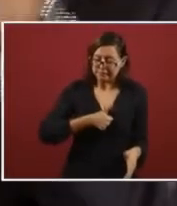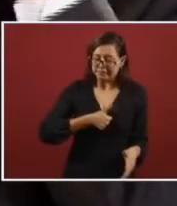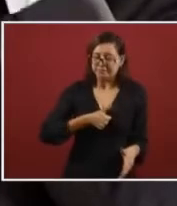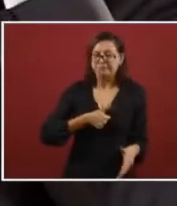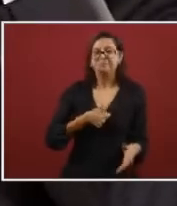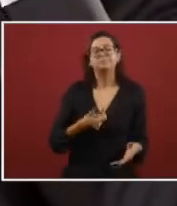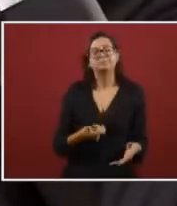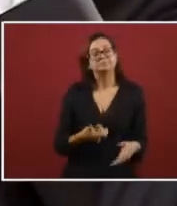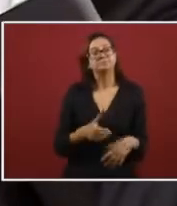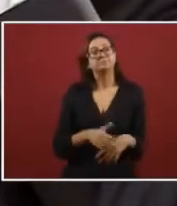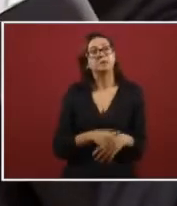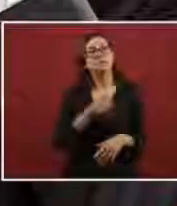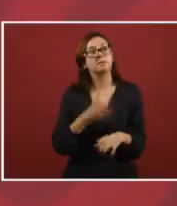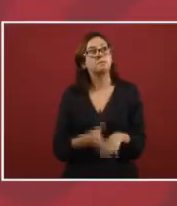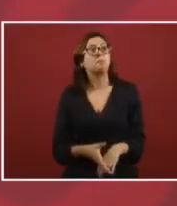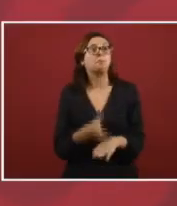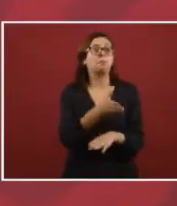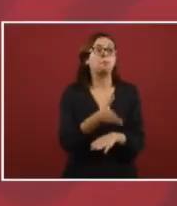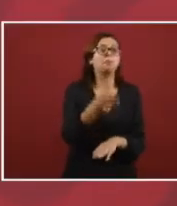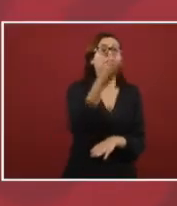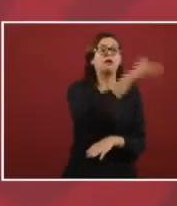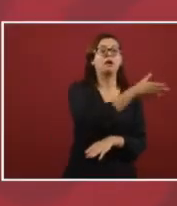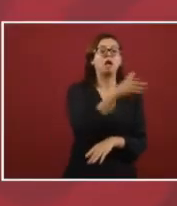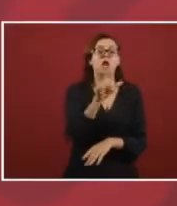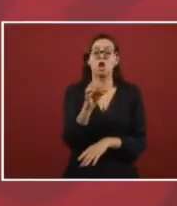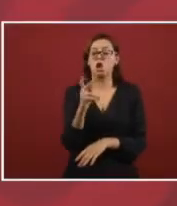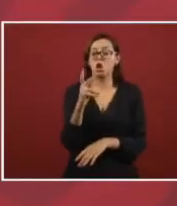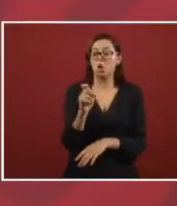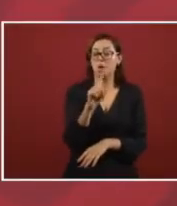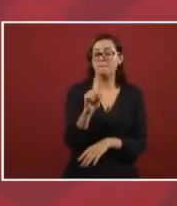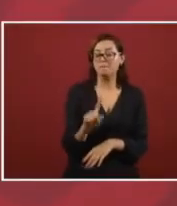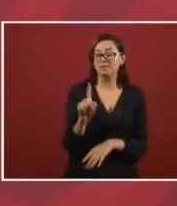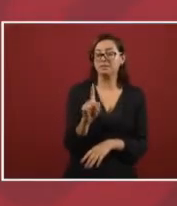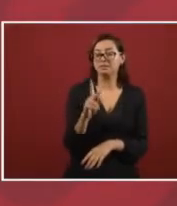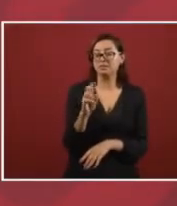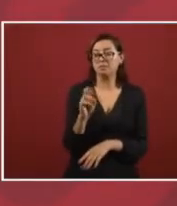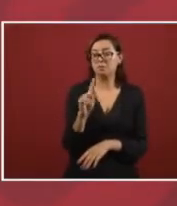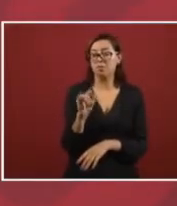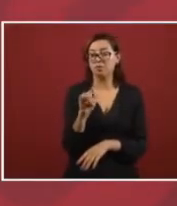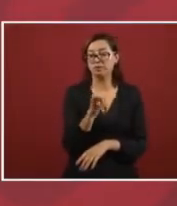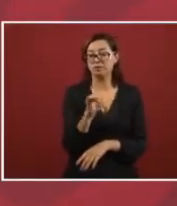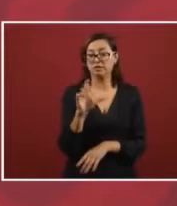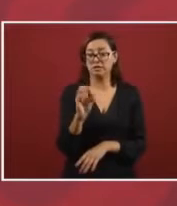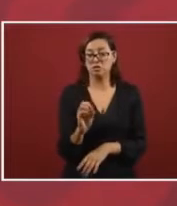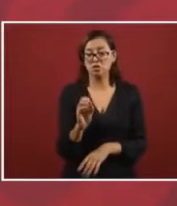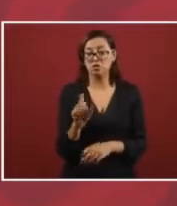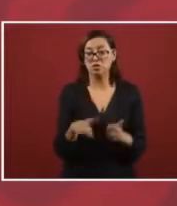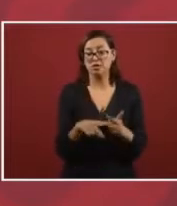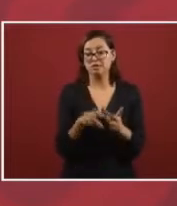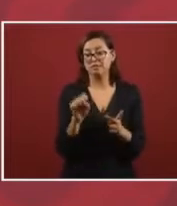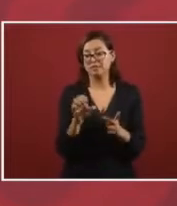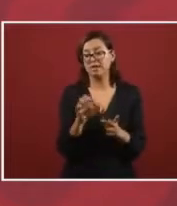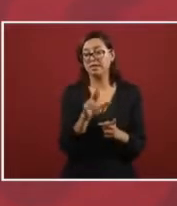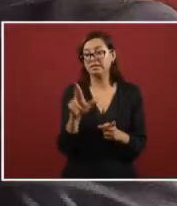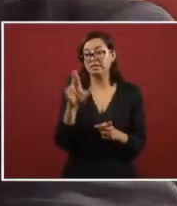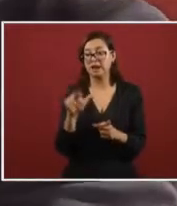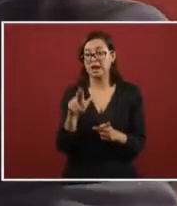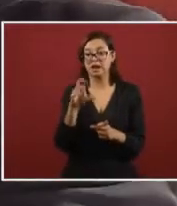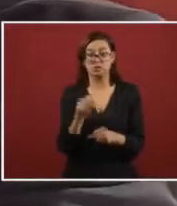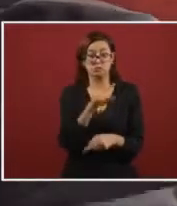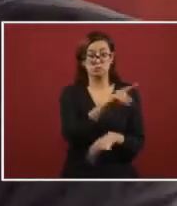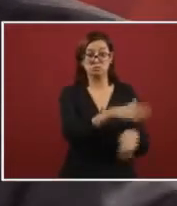and Villa Serrano, they used to talk about preparing ourselves to